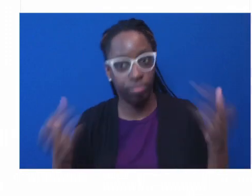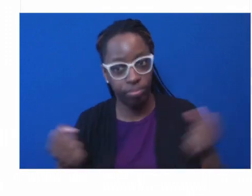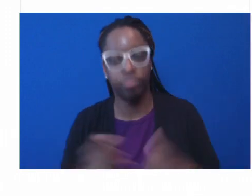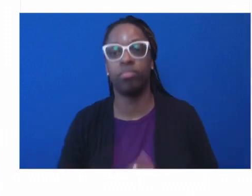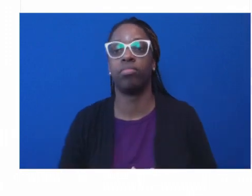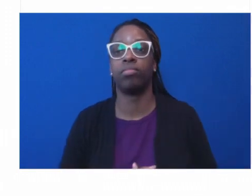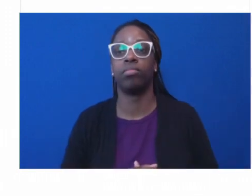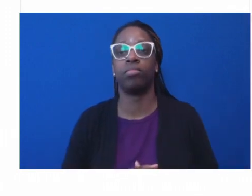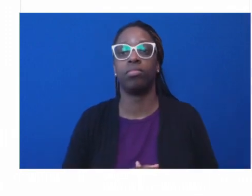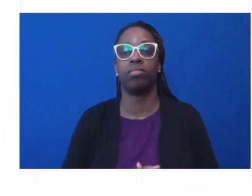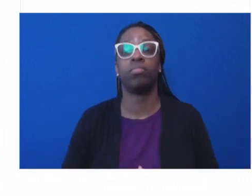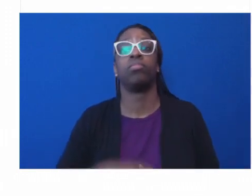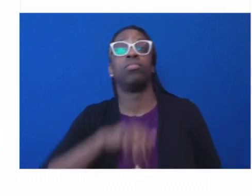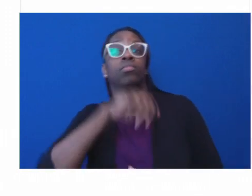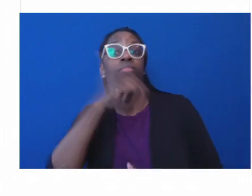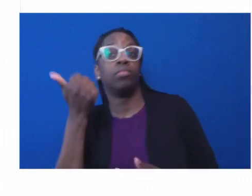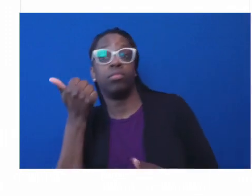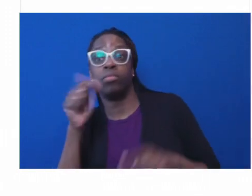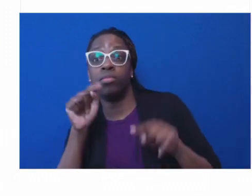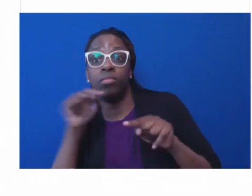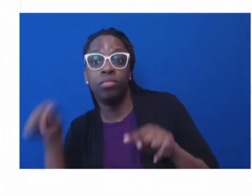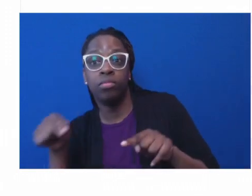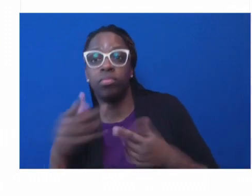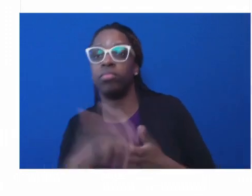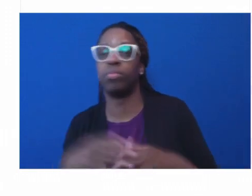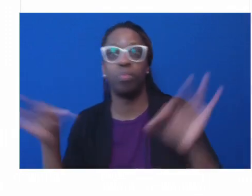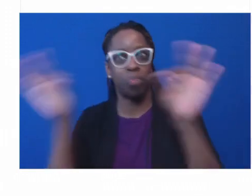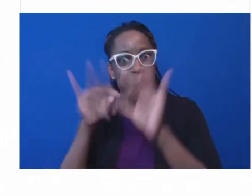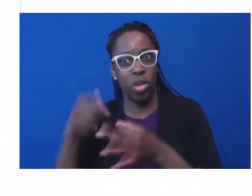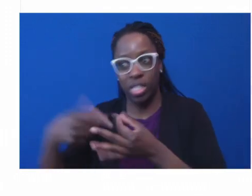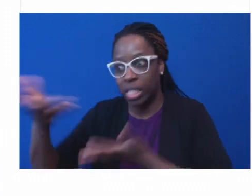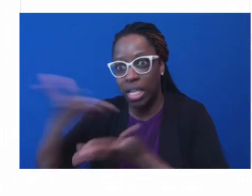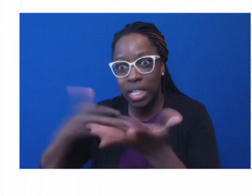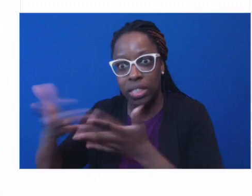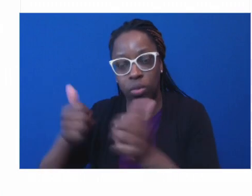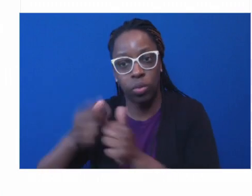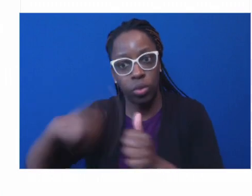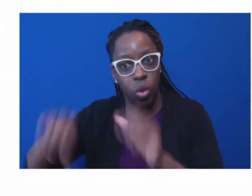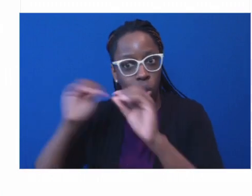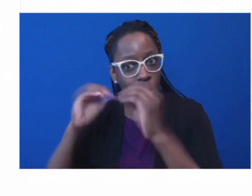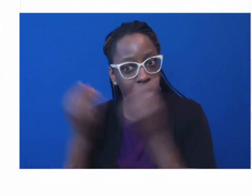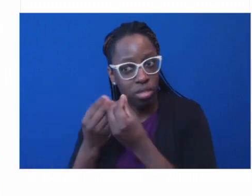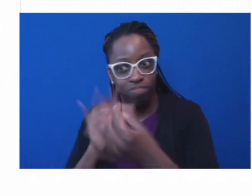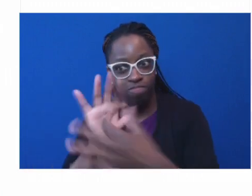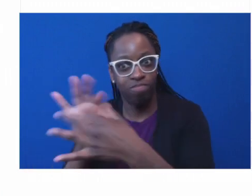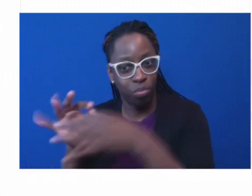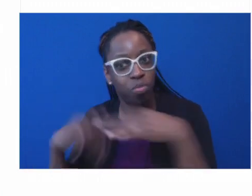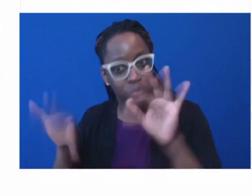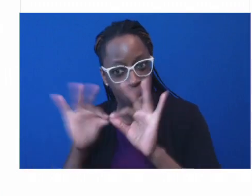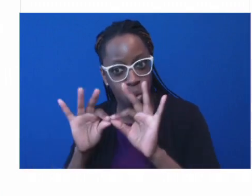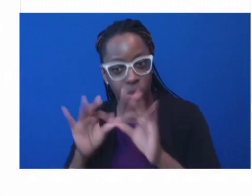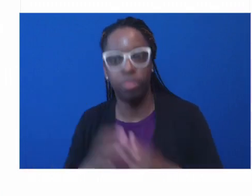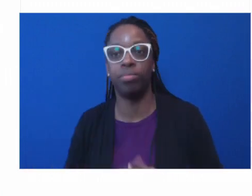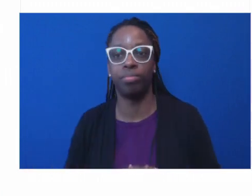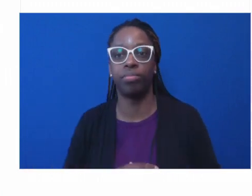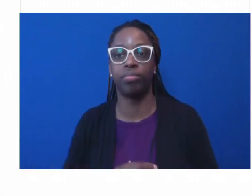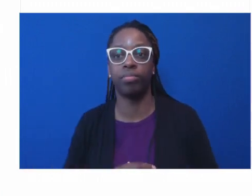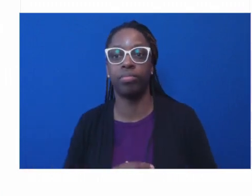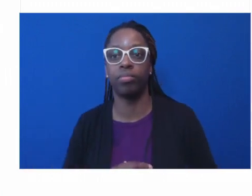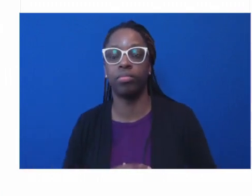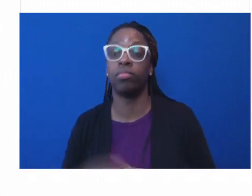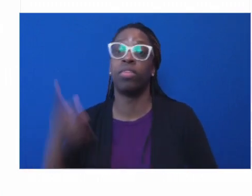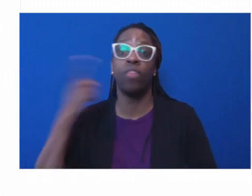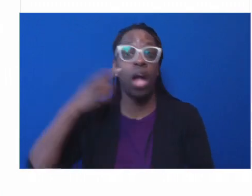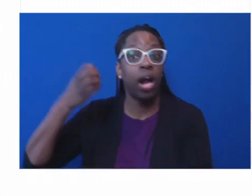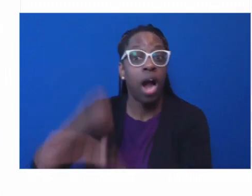systems by, I think Dr. Shaw pointed out, equitable investments in their effort to rebuild that trust and build that